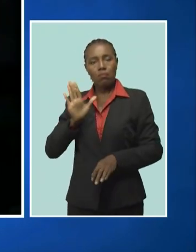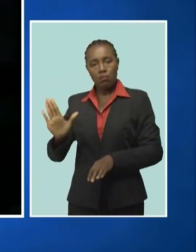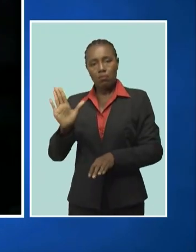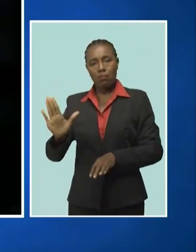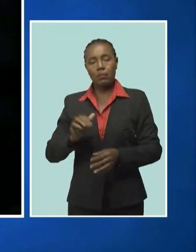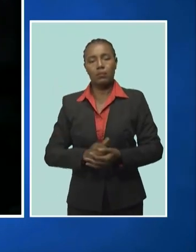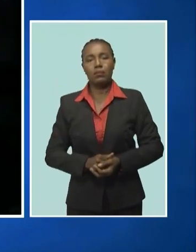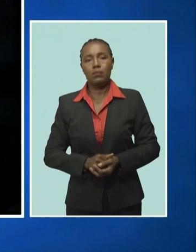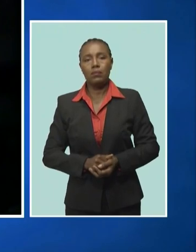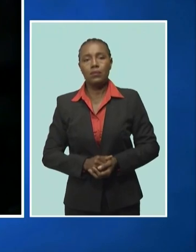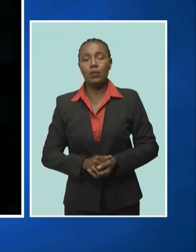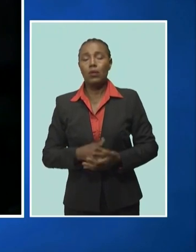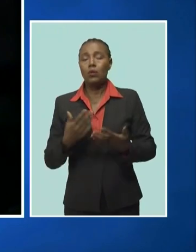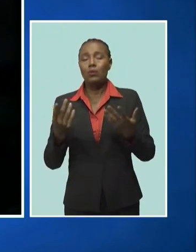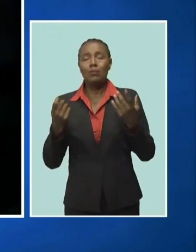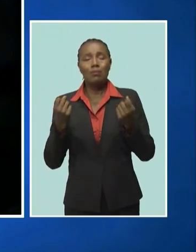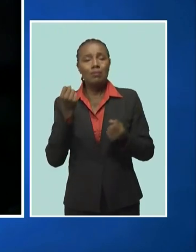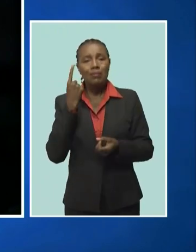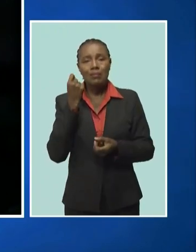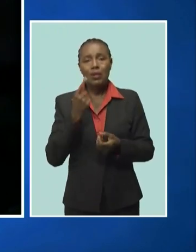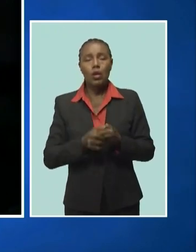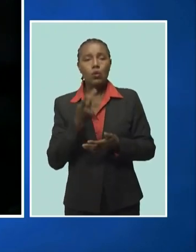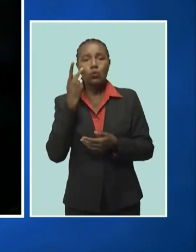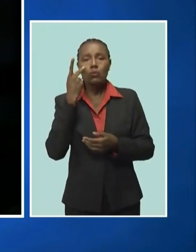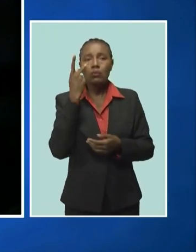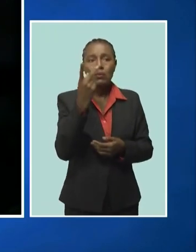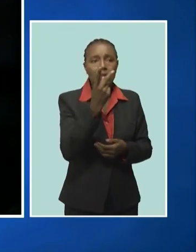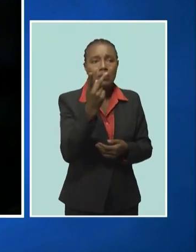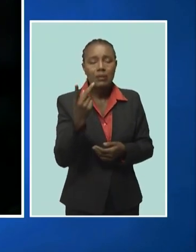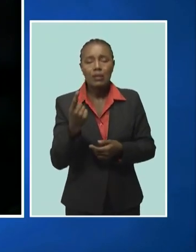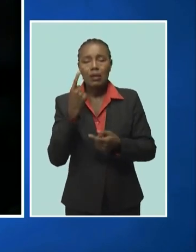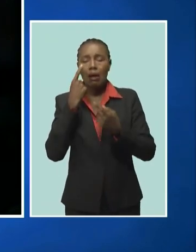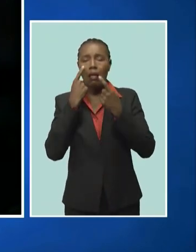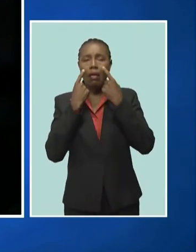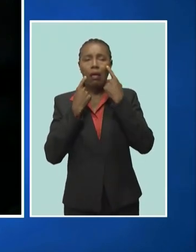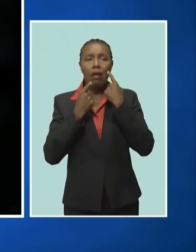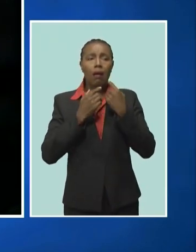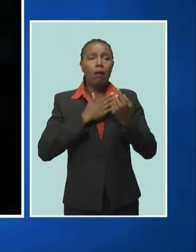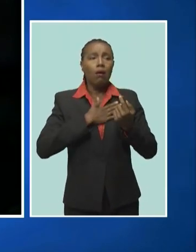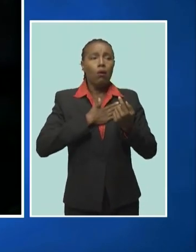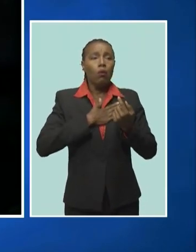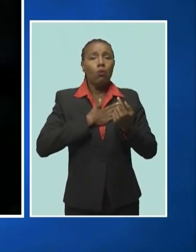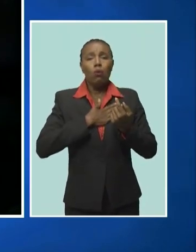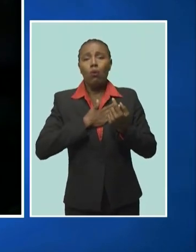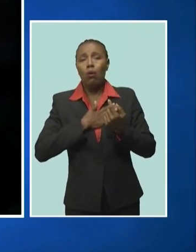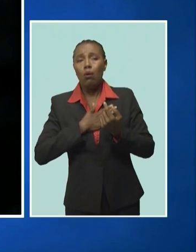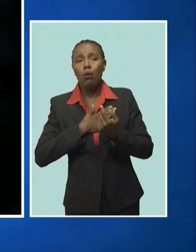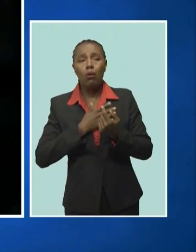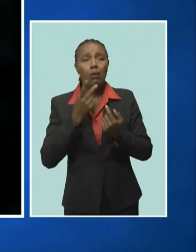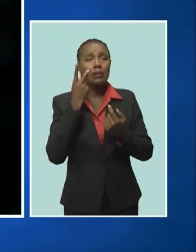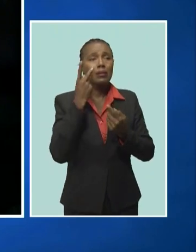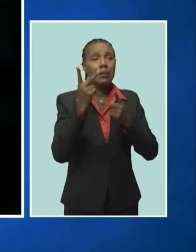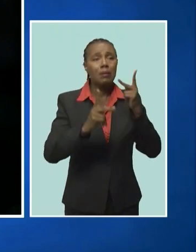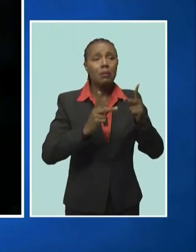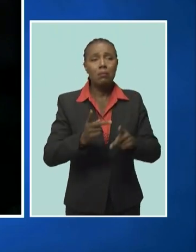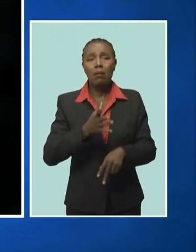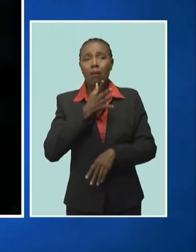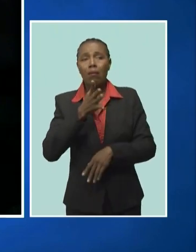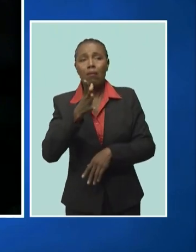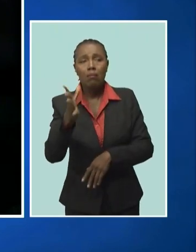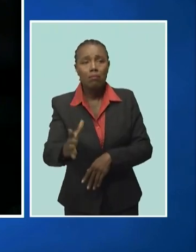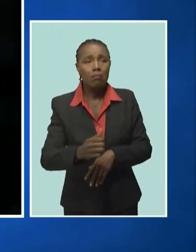It brings tears to your eyes when you go into these housing estates and you see 15 a grandmother